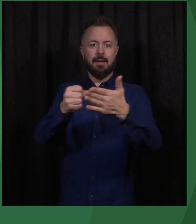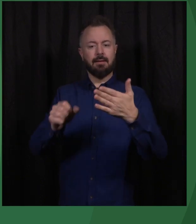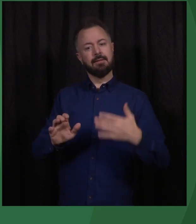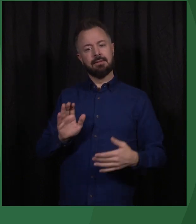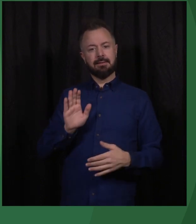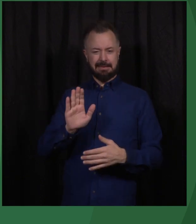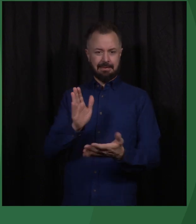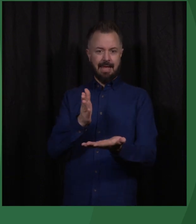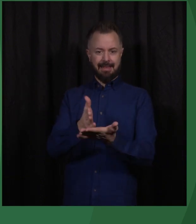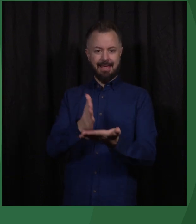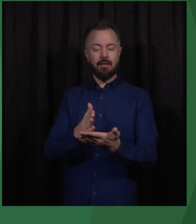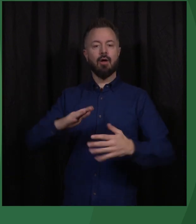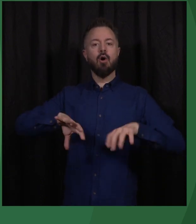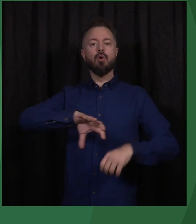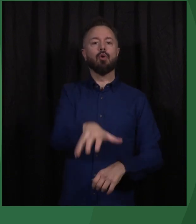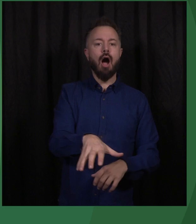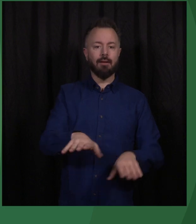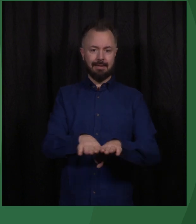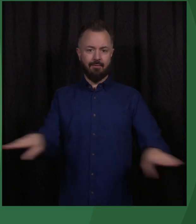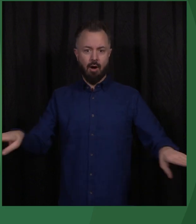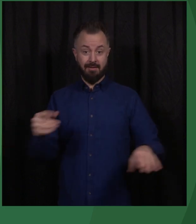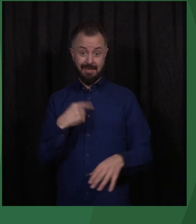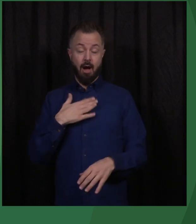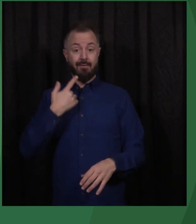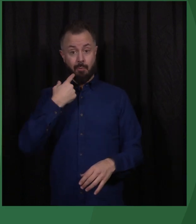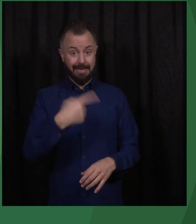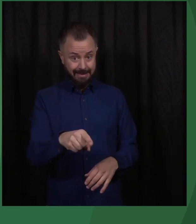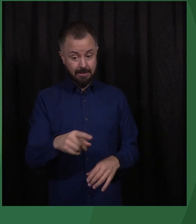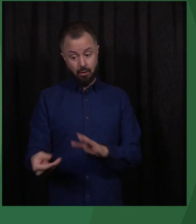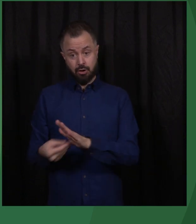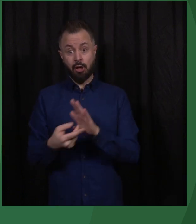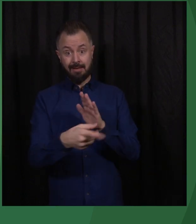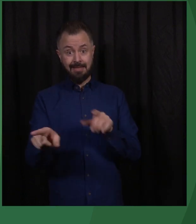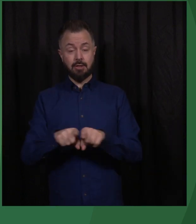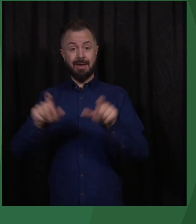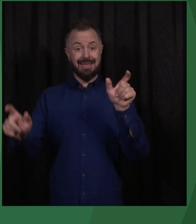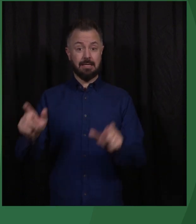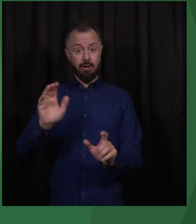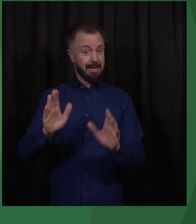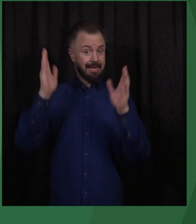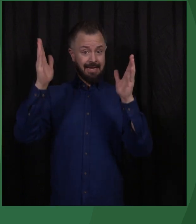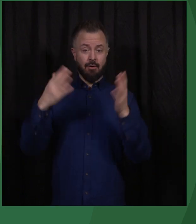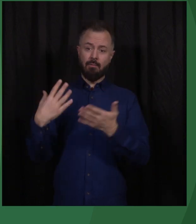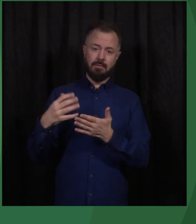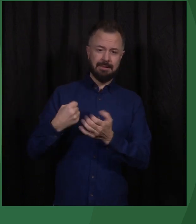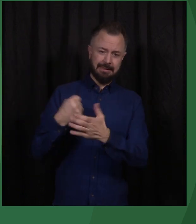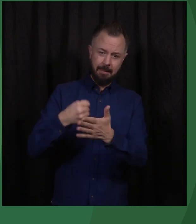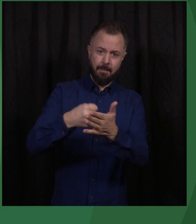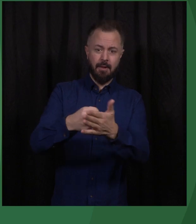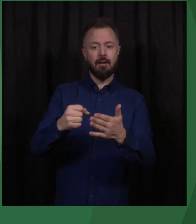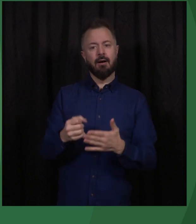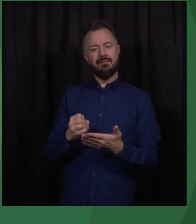level. We have an obligation to support those who risk their lives fighting for values that we take for granted.